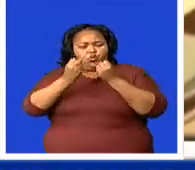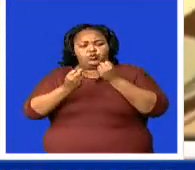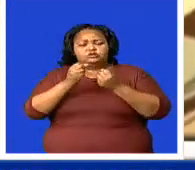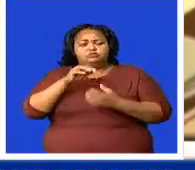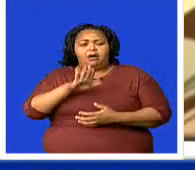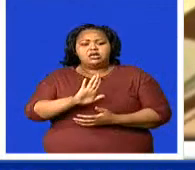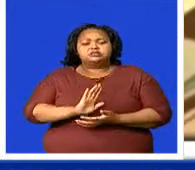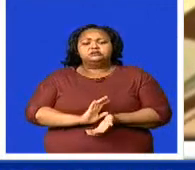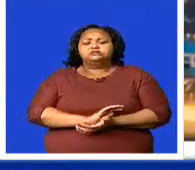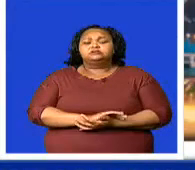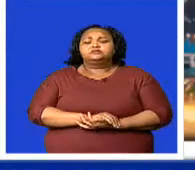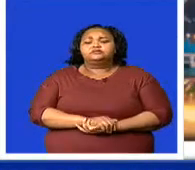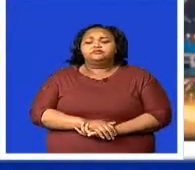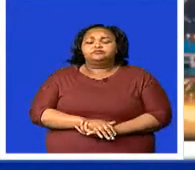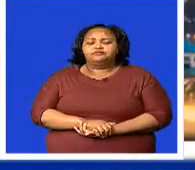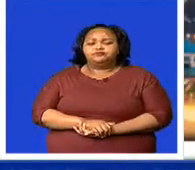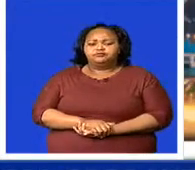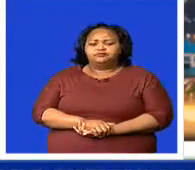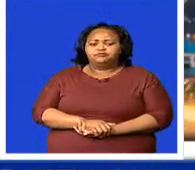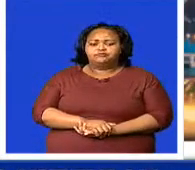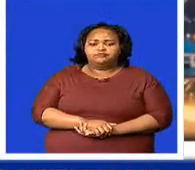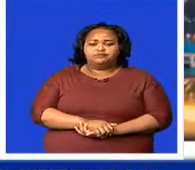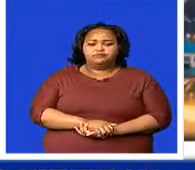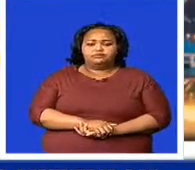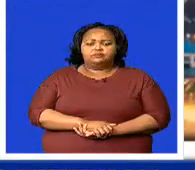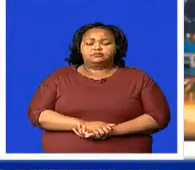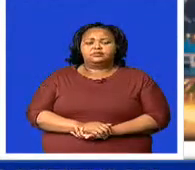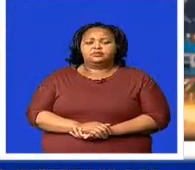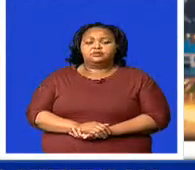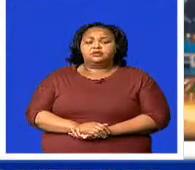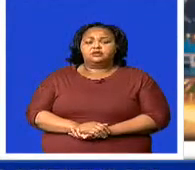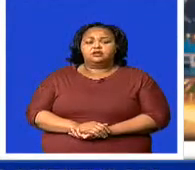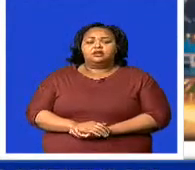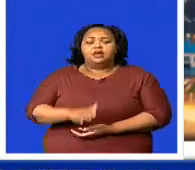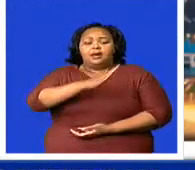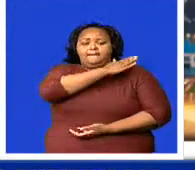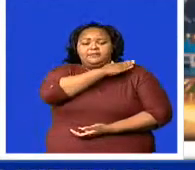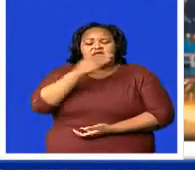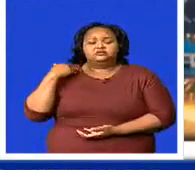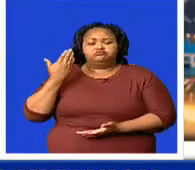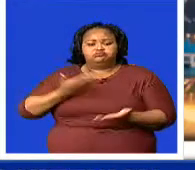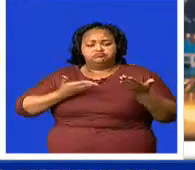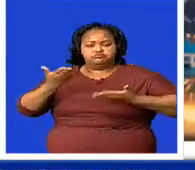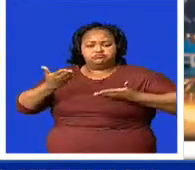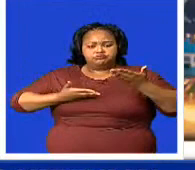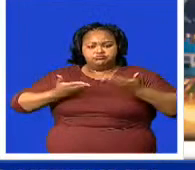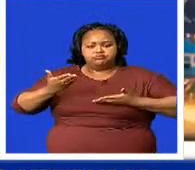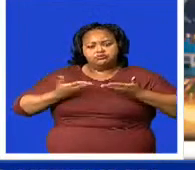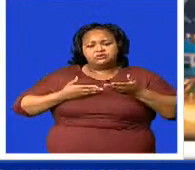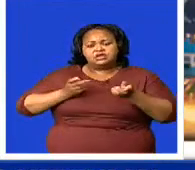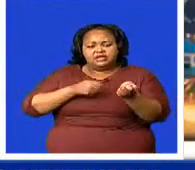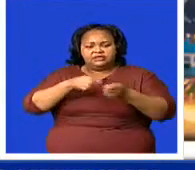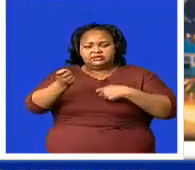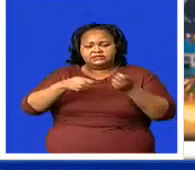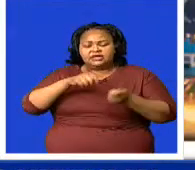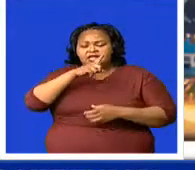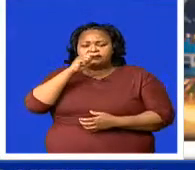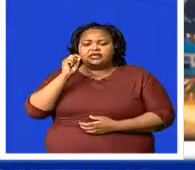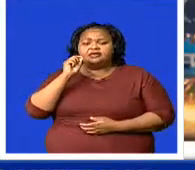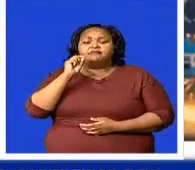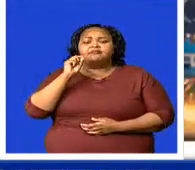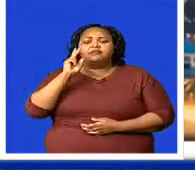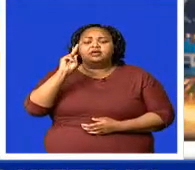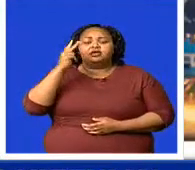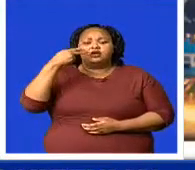Lubamba. Minister of Commerce, Industry and Trade, Mangoba Kumalo will have the